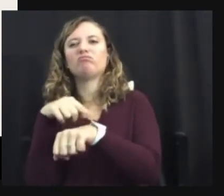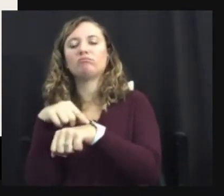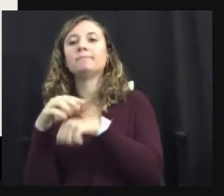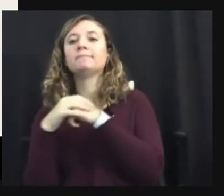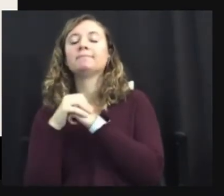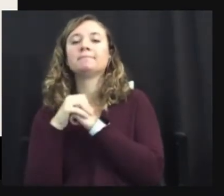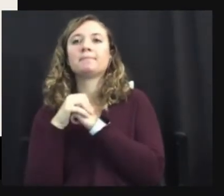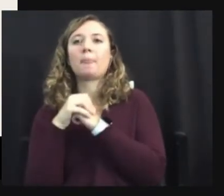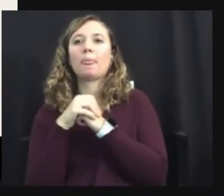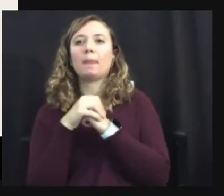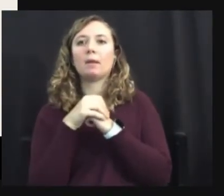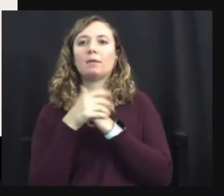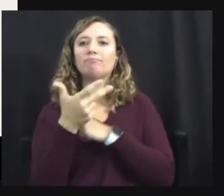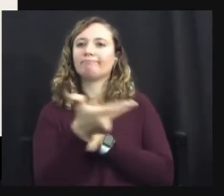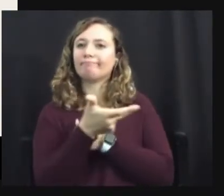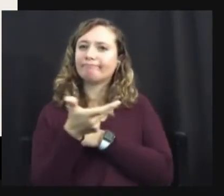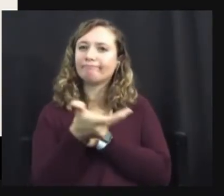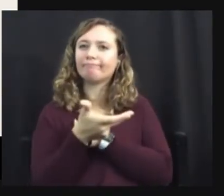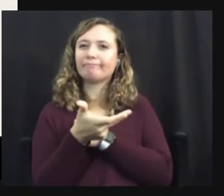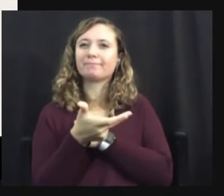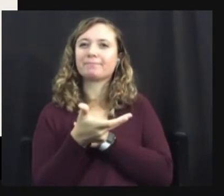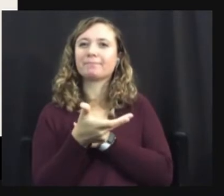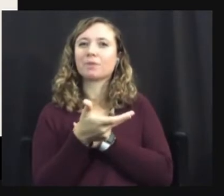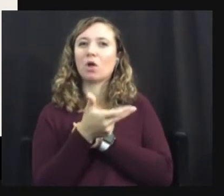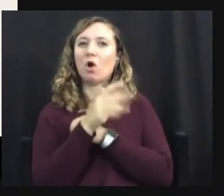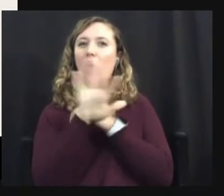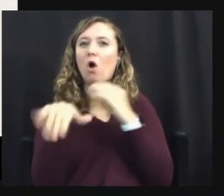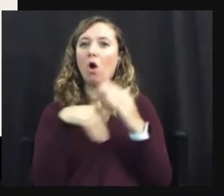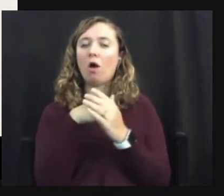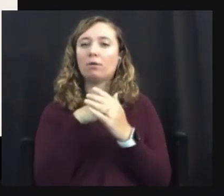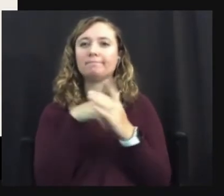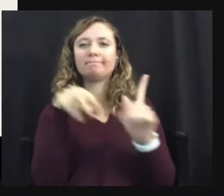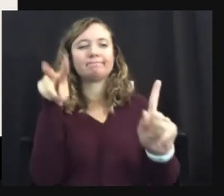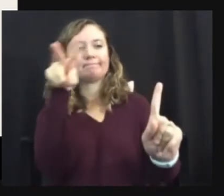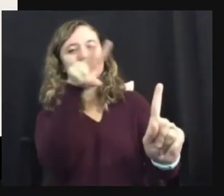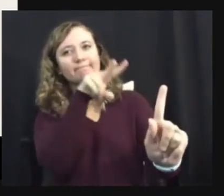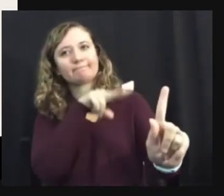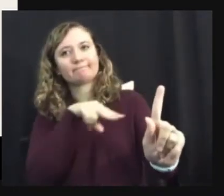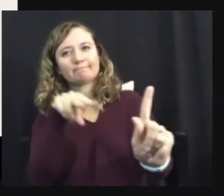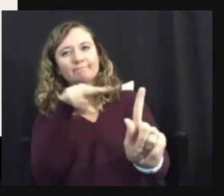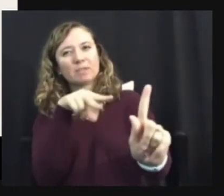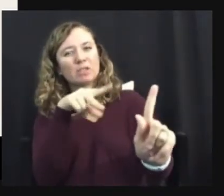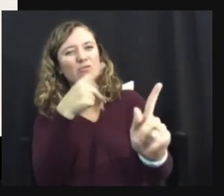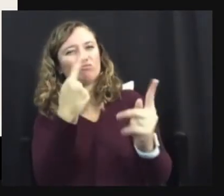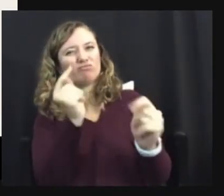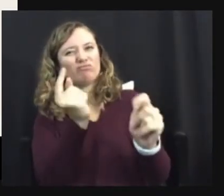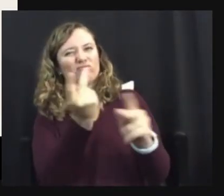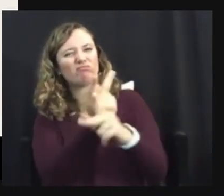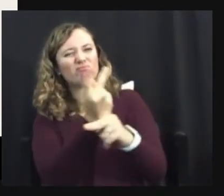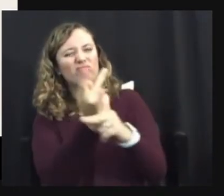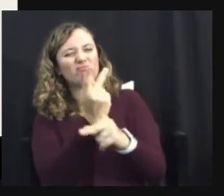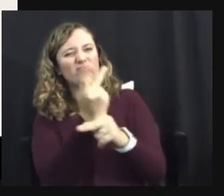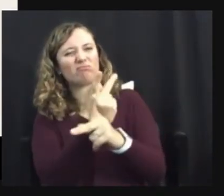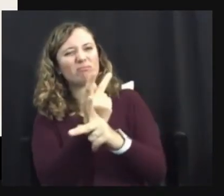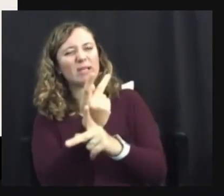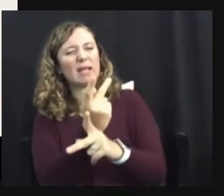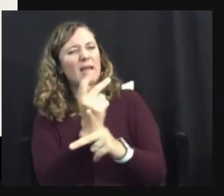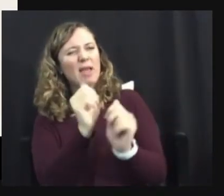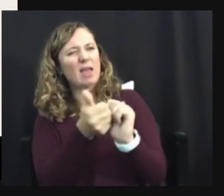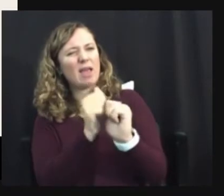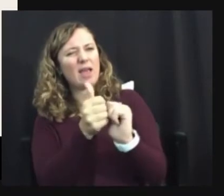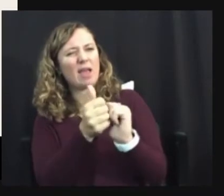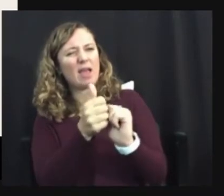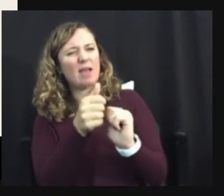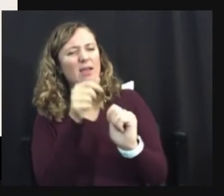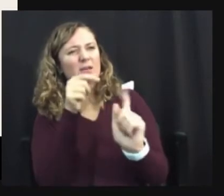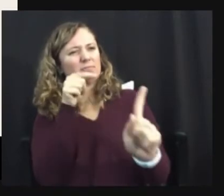these, these folks were all observing and trying to figure out how, how the,